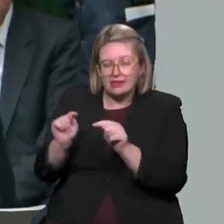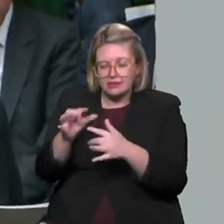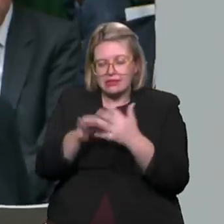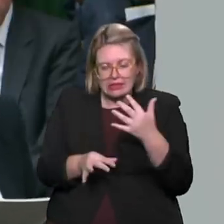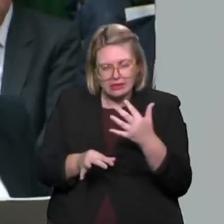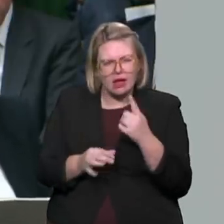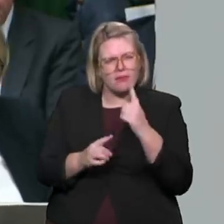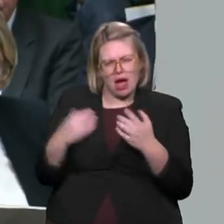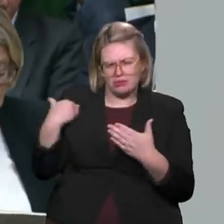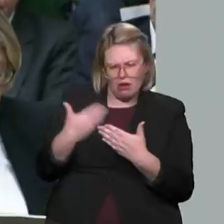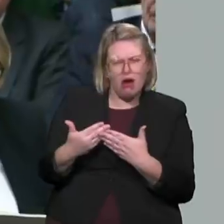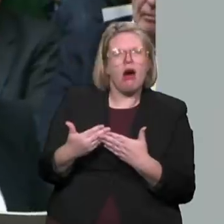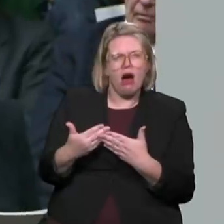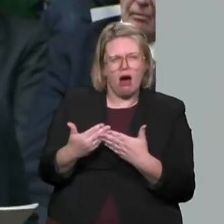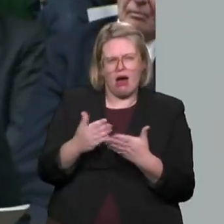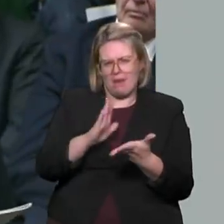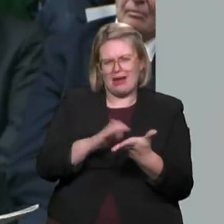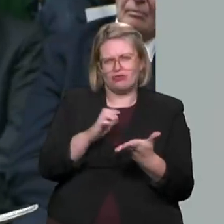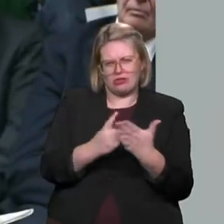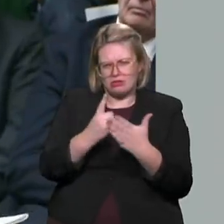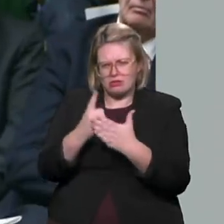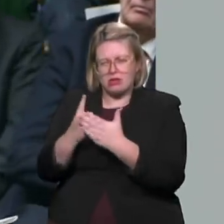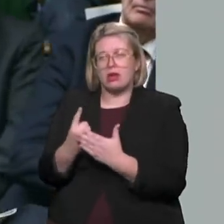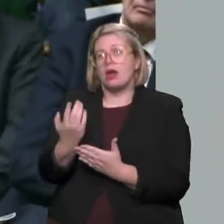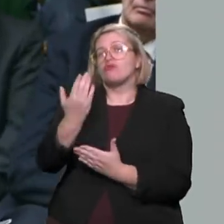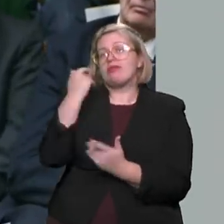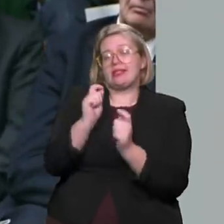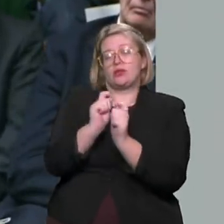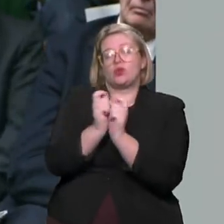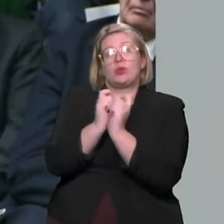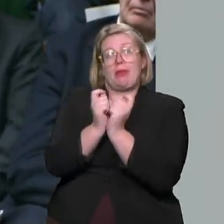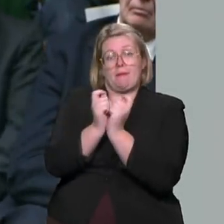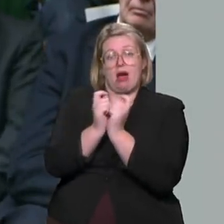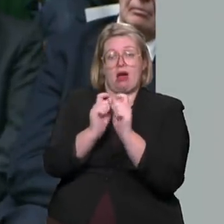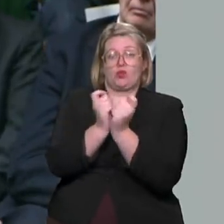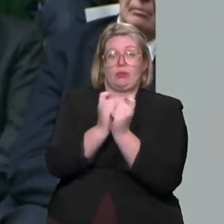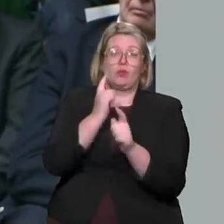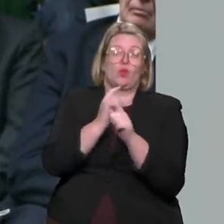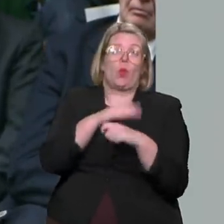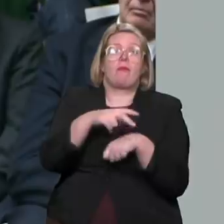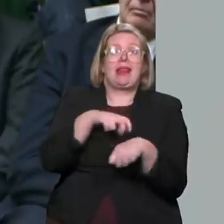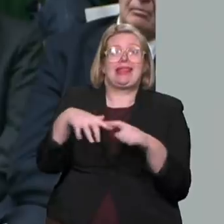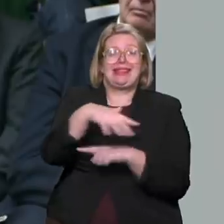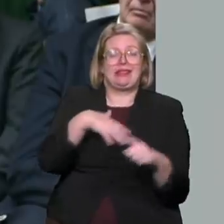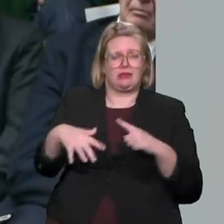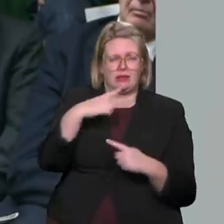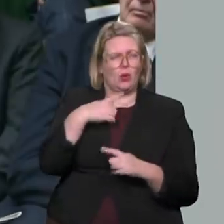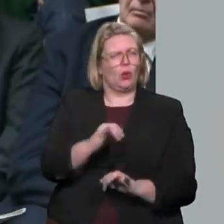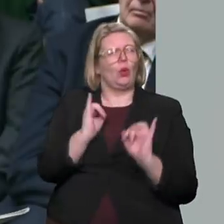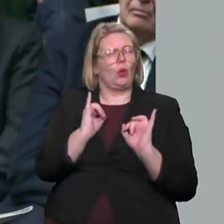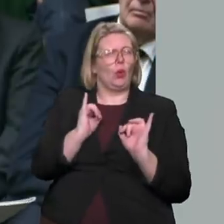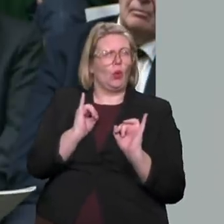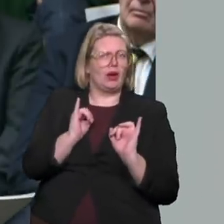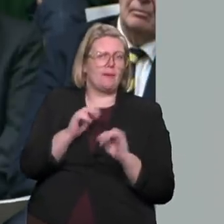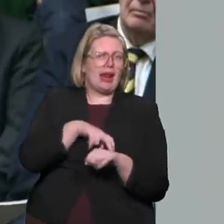what a recent Manchester Evening News investigation called its culture of denial and secrecy. After the horrific murder of